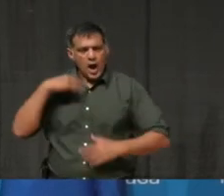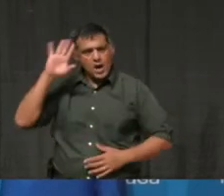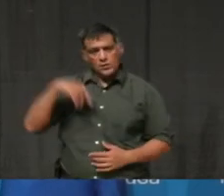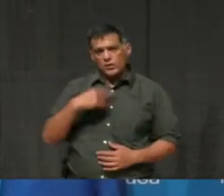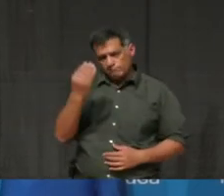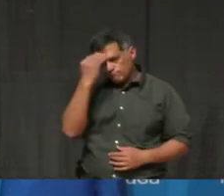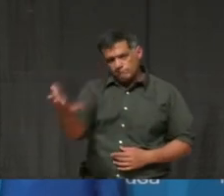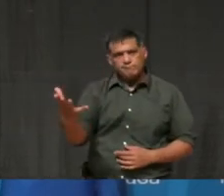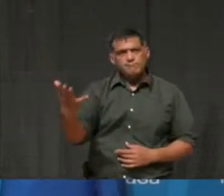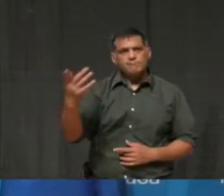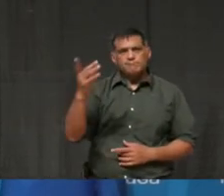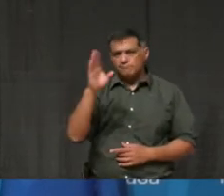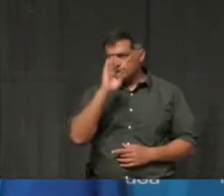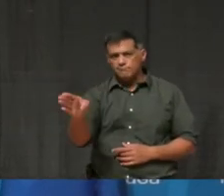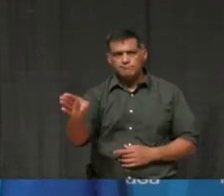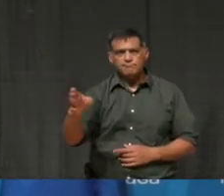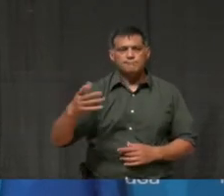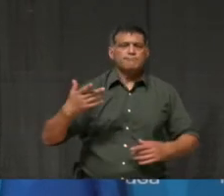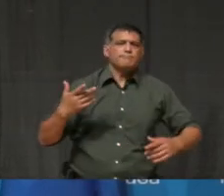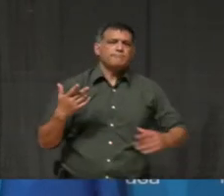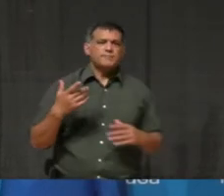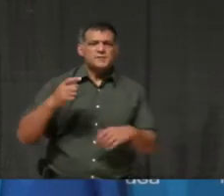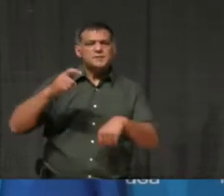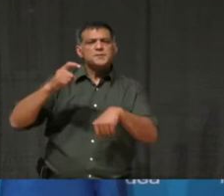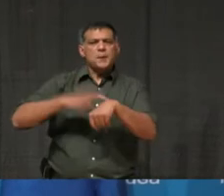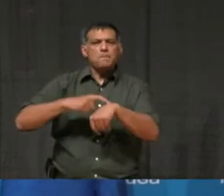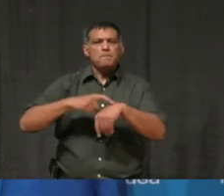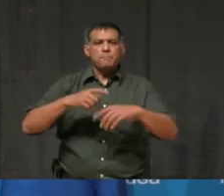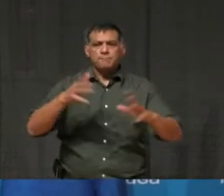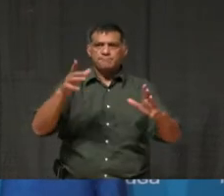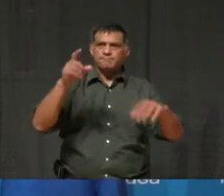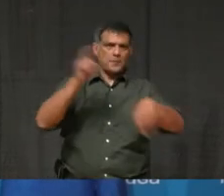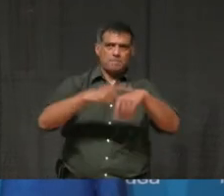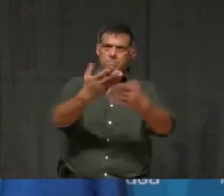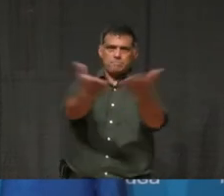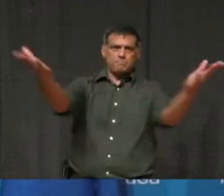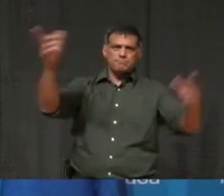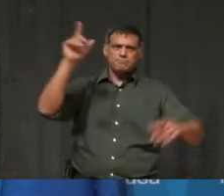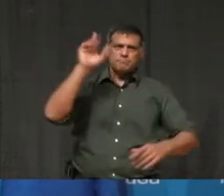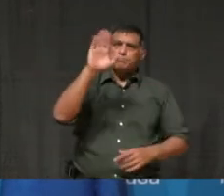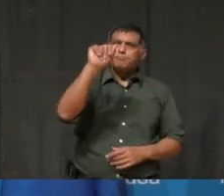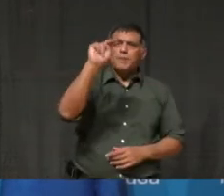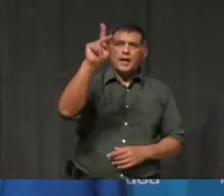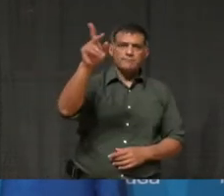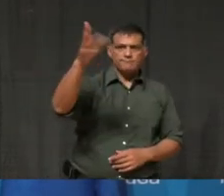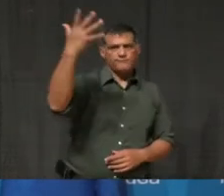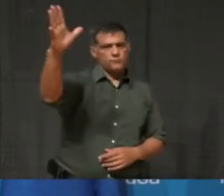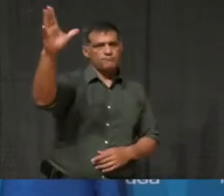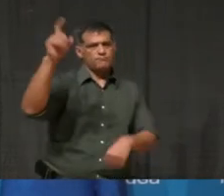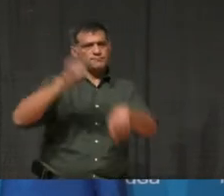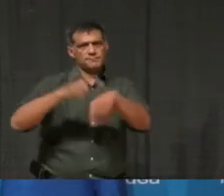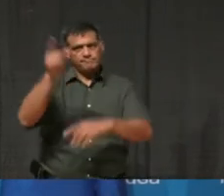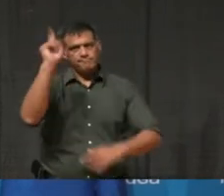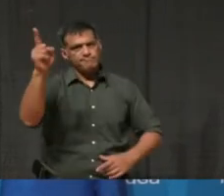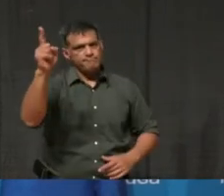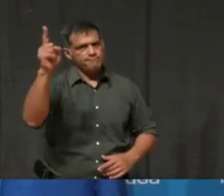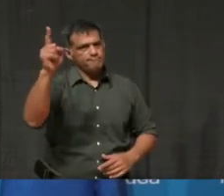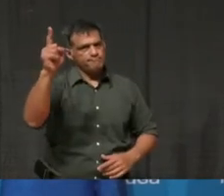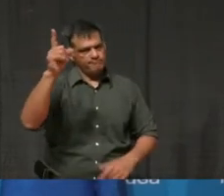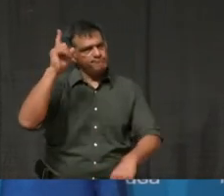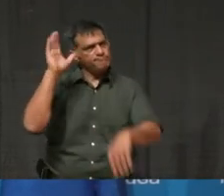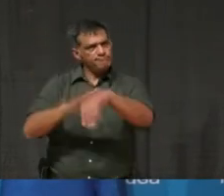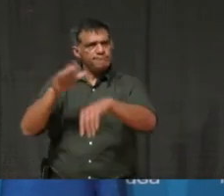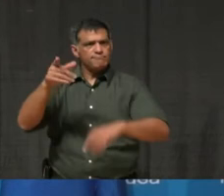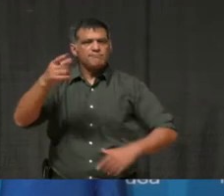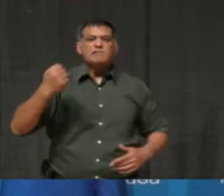time to scrutinize the banks because the bank systems are working like gangs, heartless gangs right